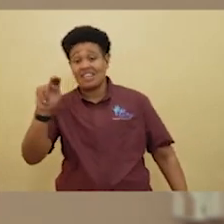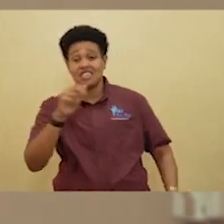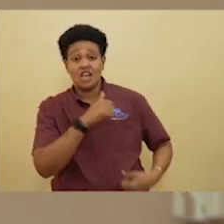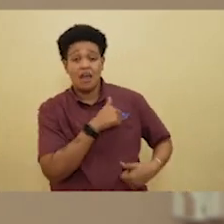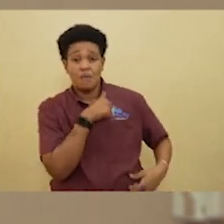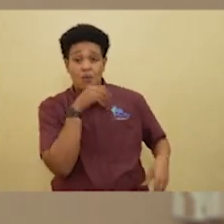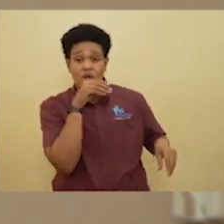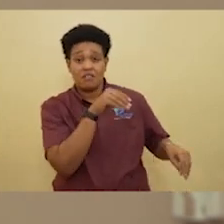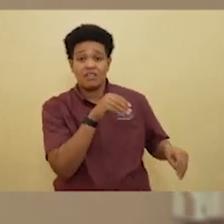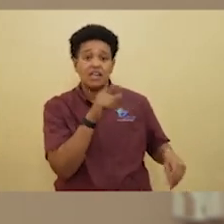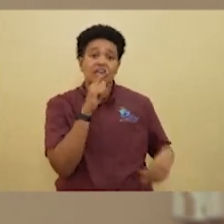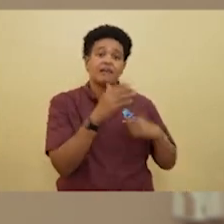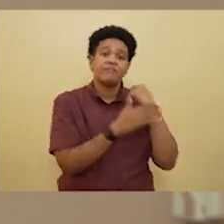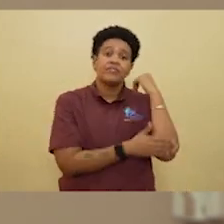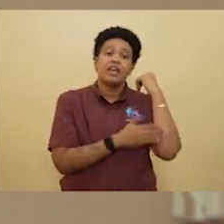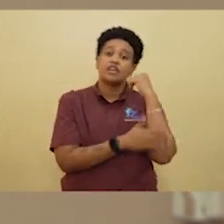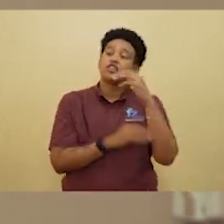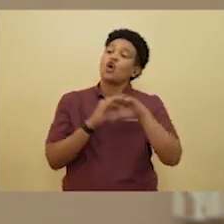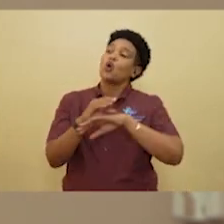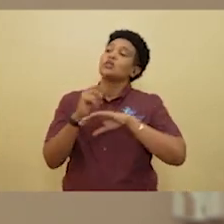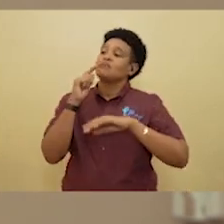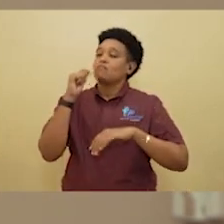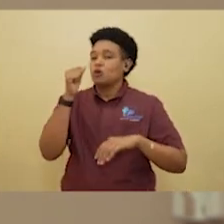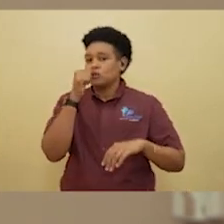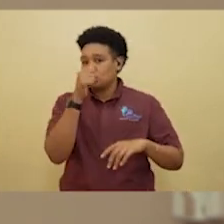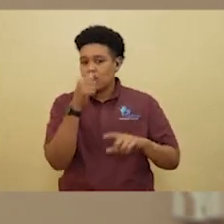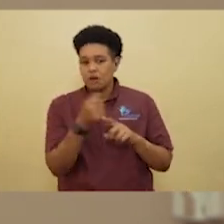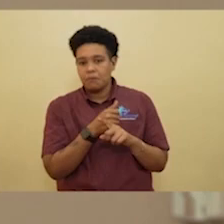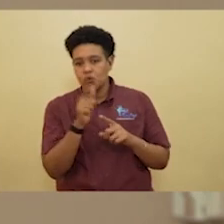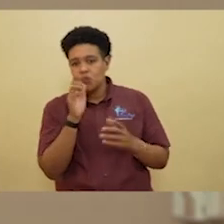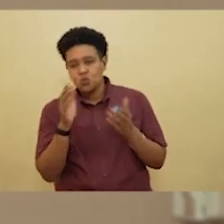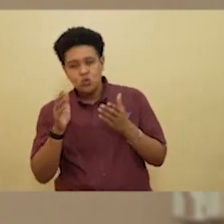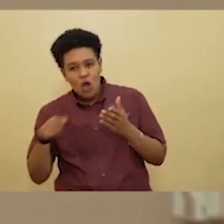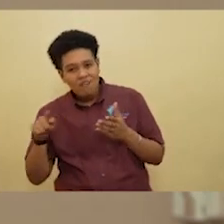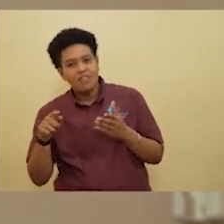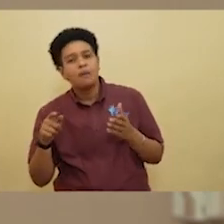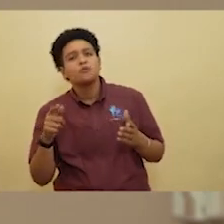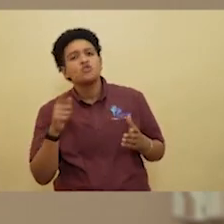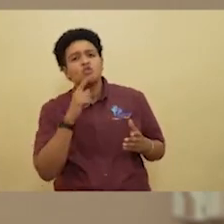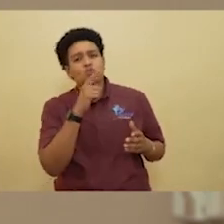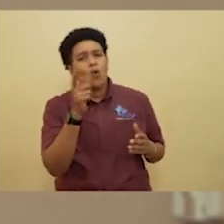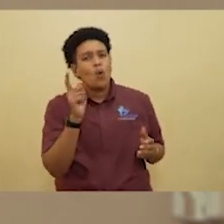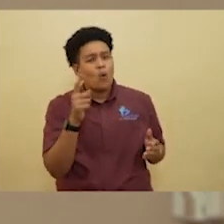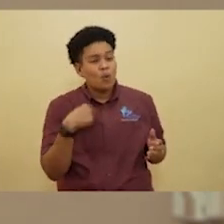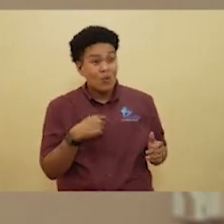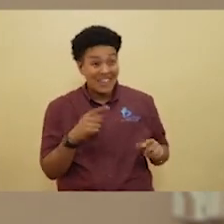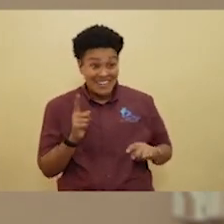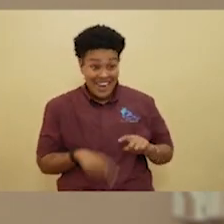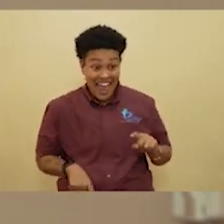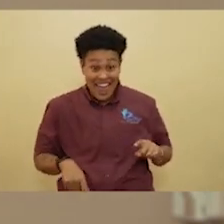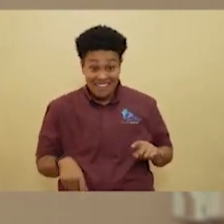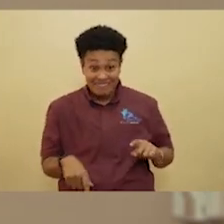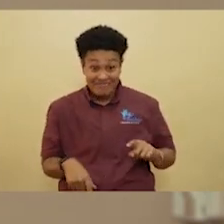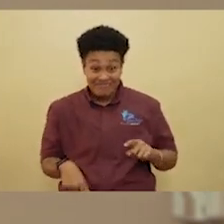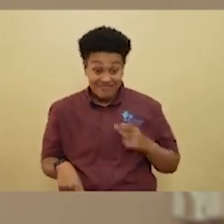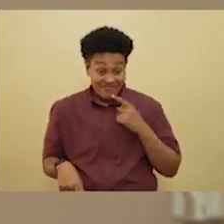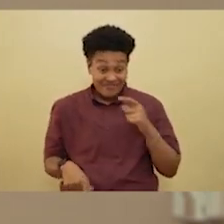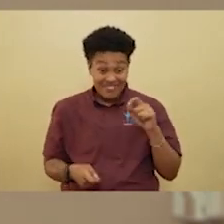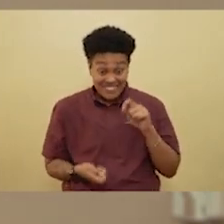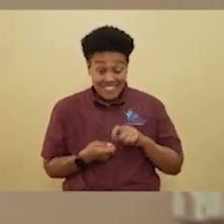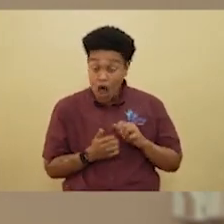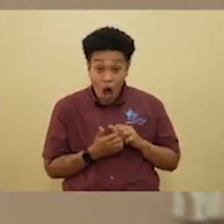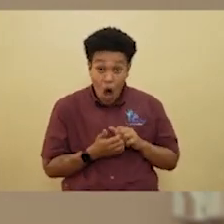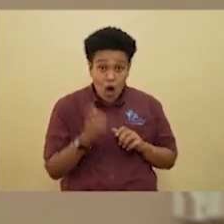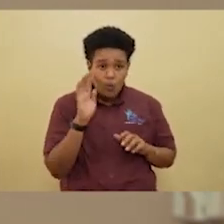feed them. There's National Council for Drug Abuse that has surveys. So they are, whereas we cannot say exactly